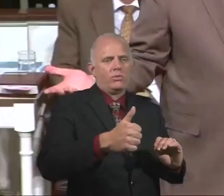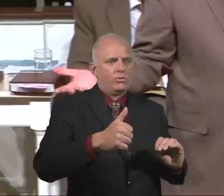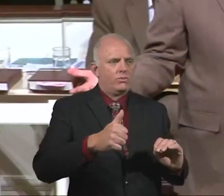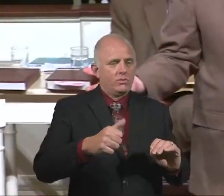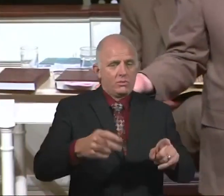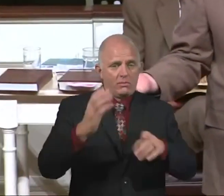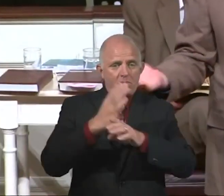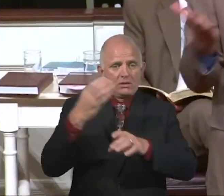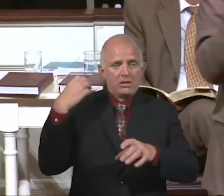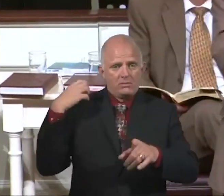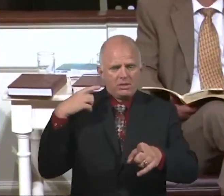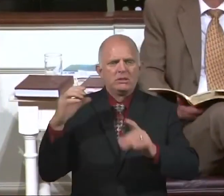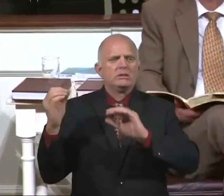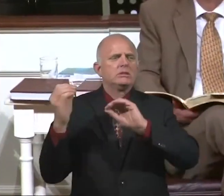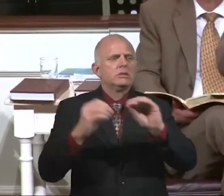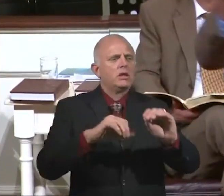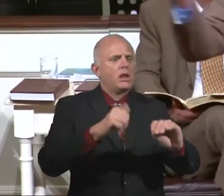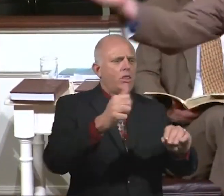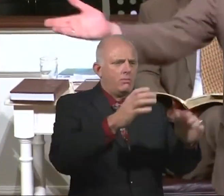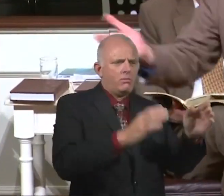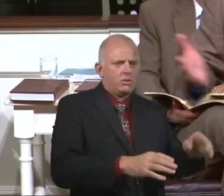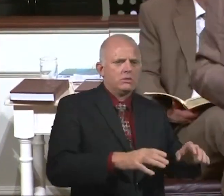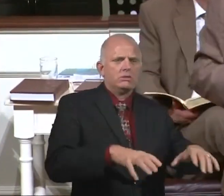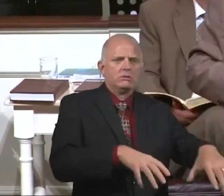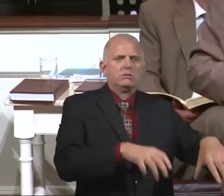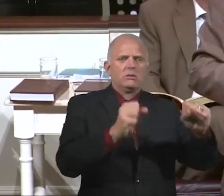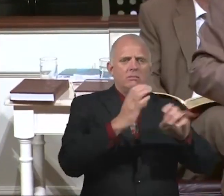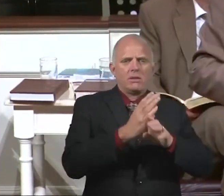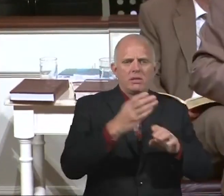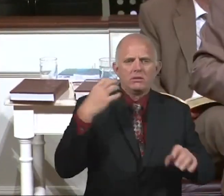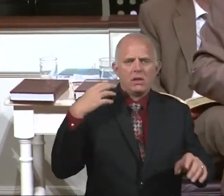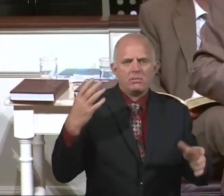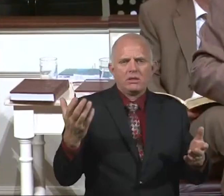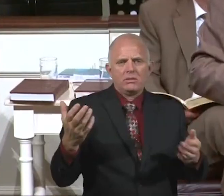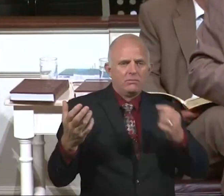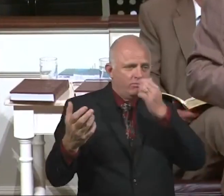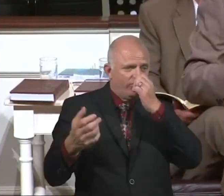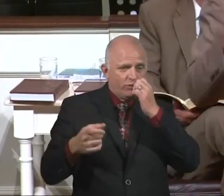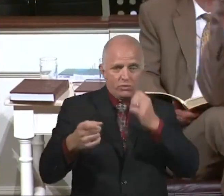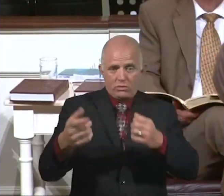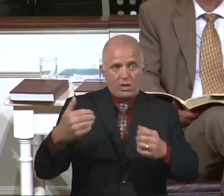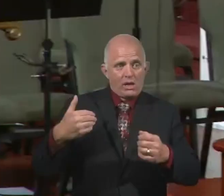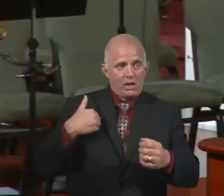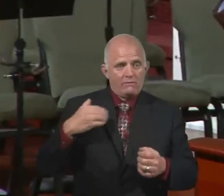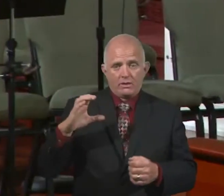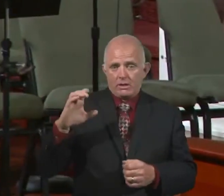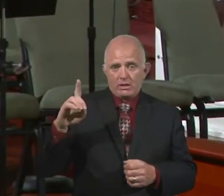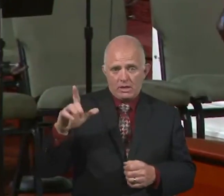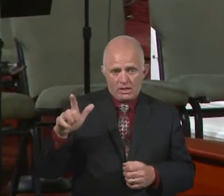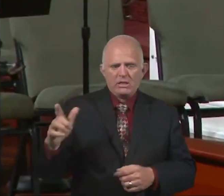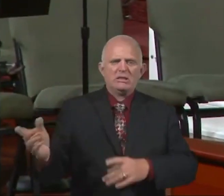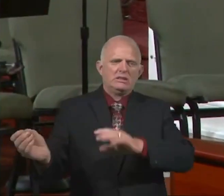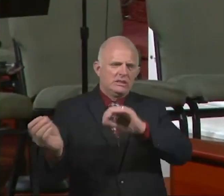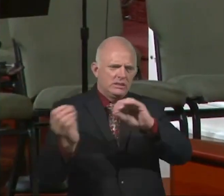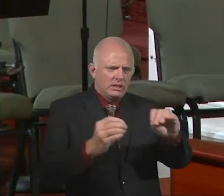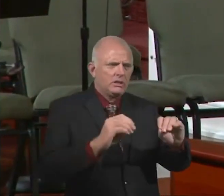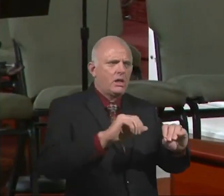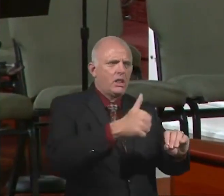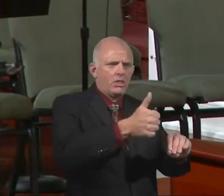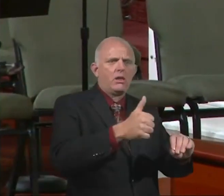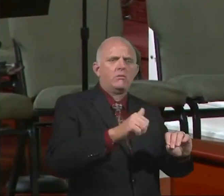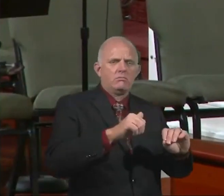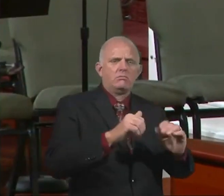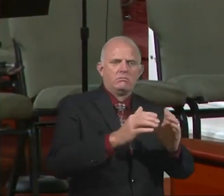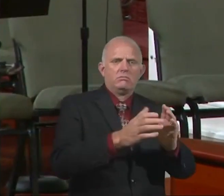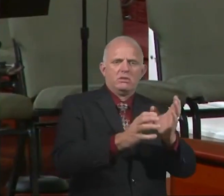captain. If you know how to drive a bus, get somebody else to get their CDO. You sing in the choir, recruit somebody else to sing in the